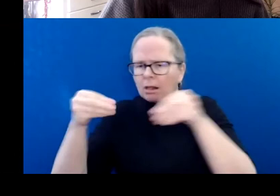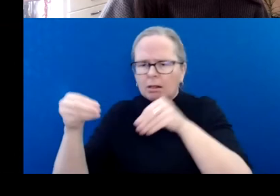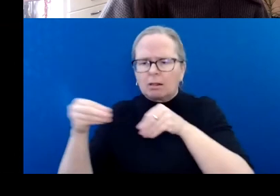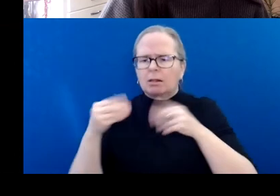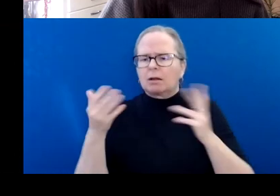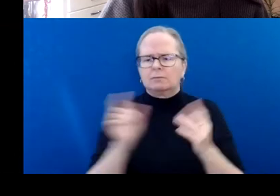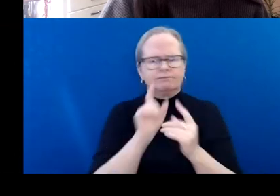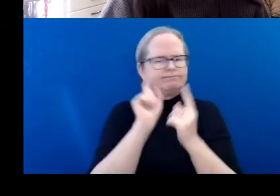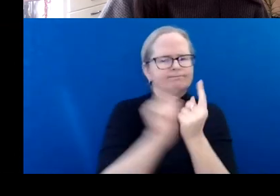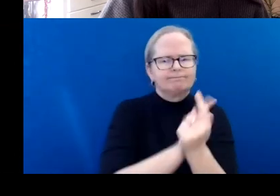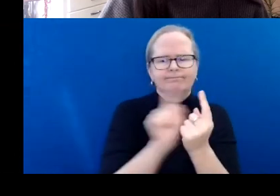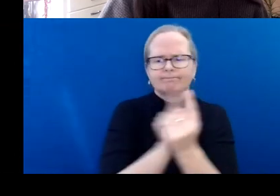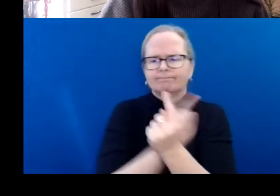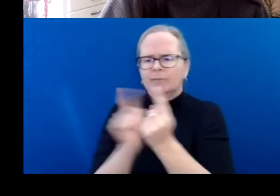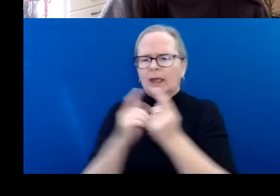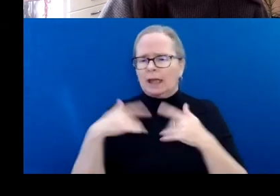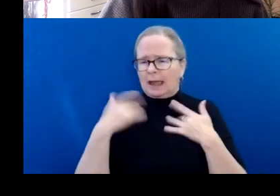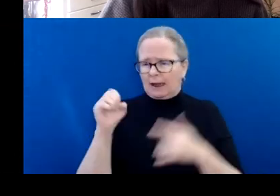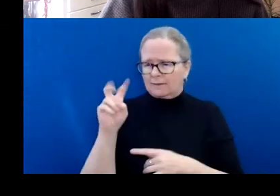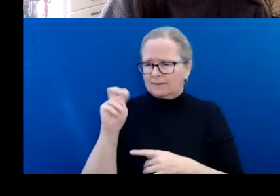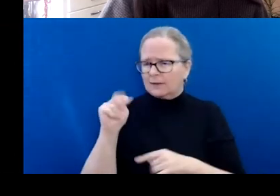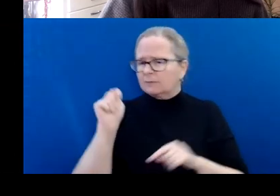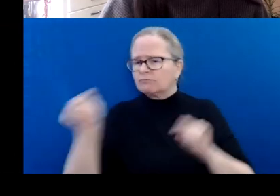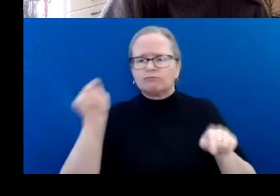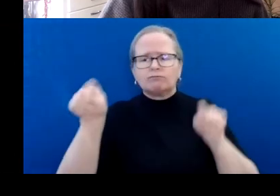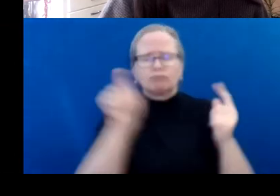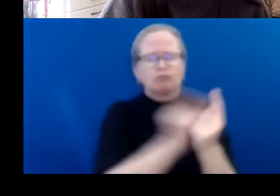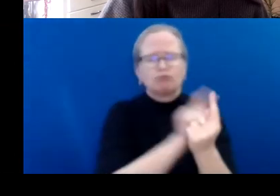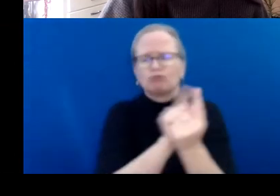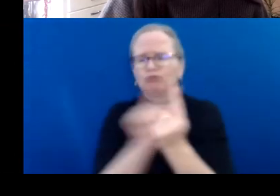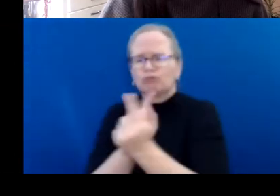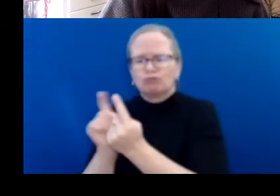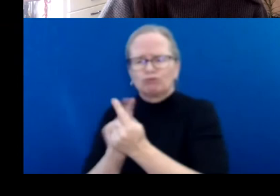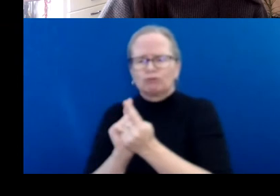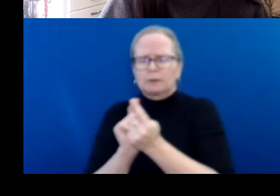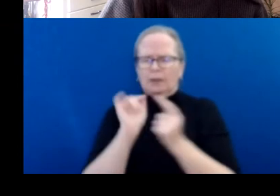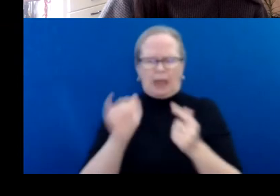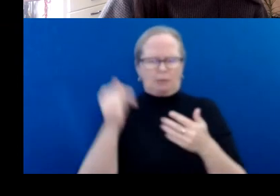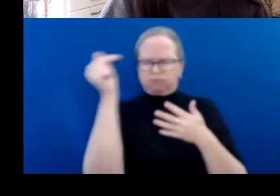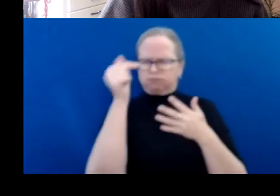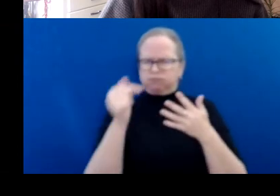growth, sustainability, and so much more.